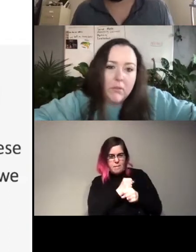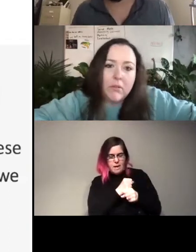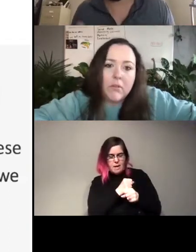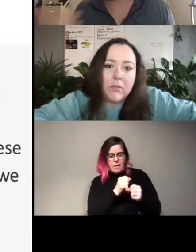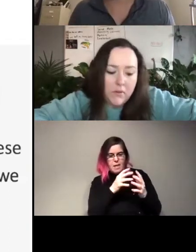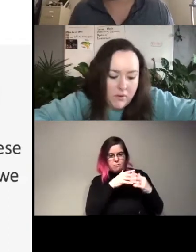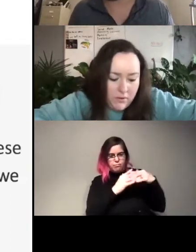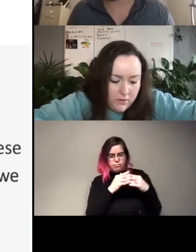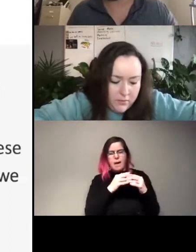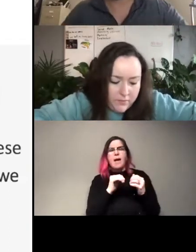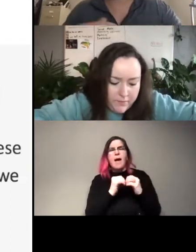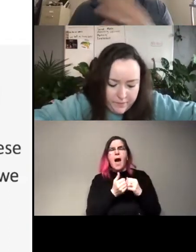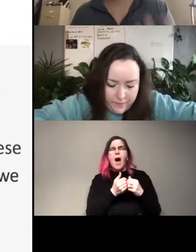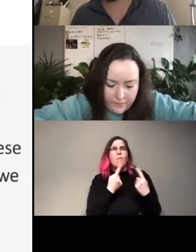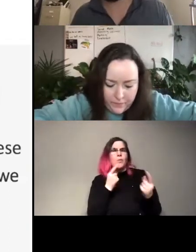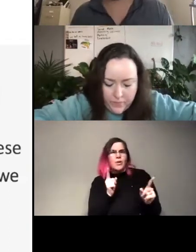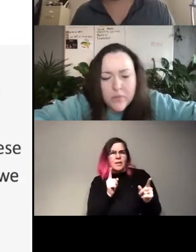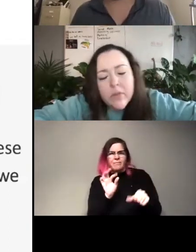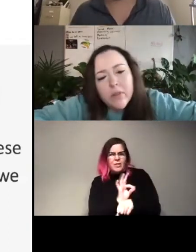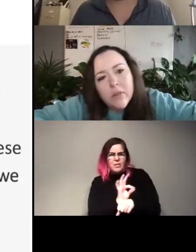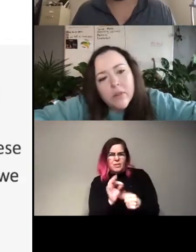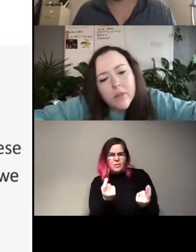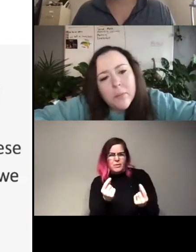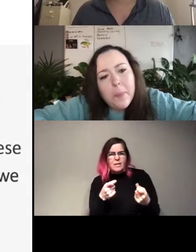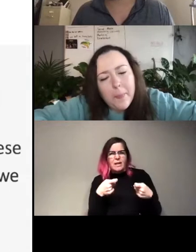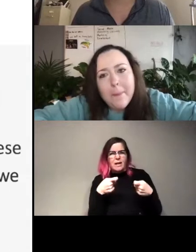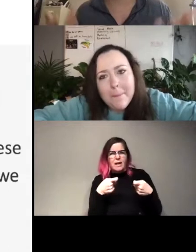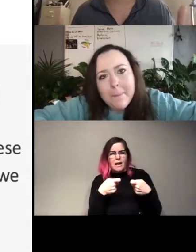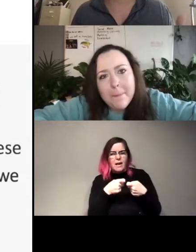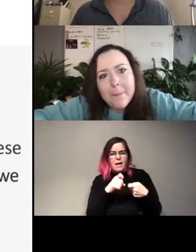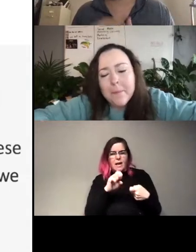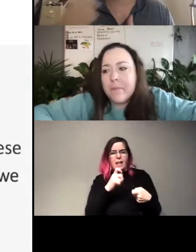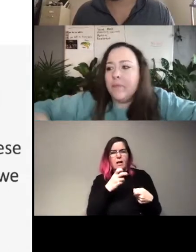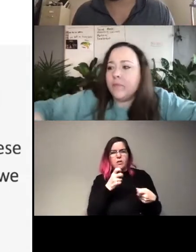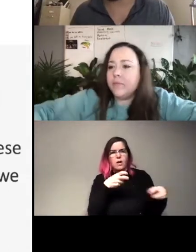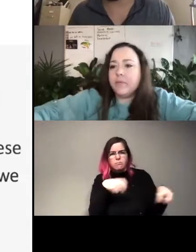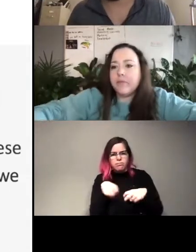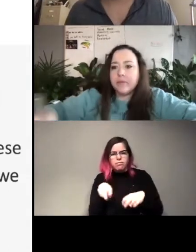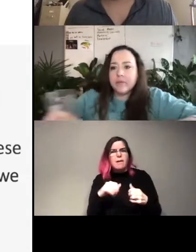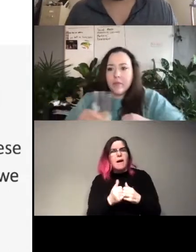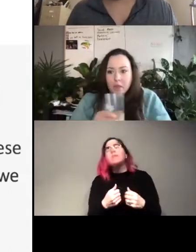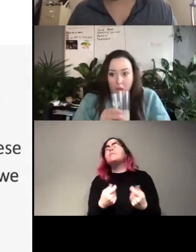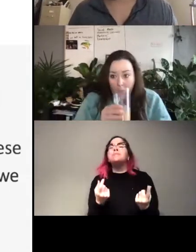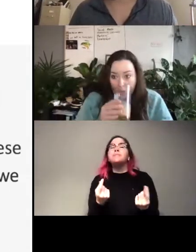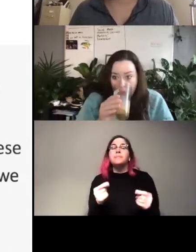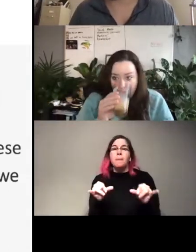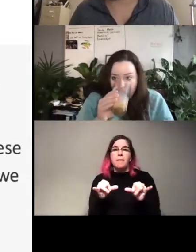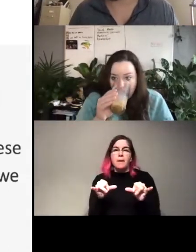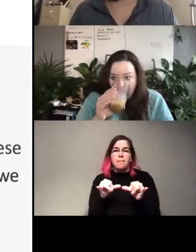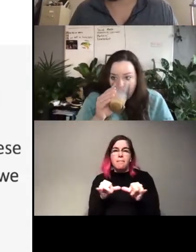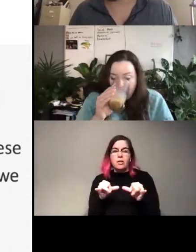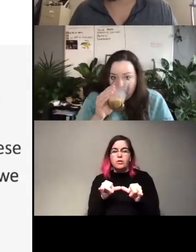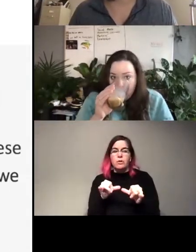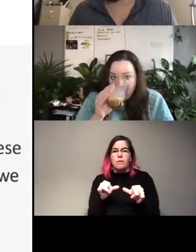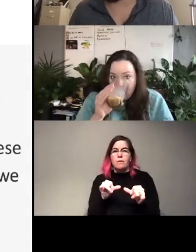how do they, how are they working? Like, how are the electrons moving around? And so one thing we can do is just measure the like product that